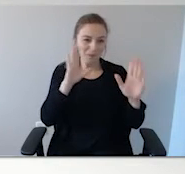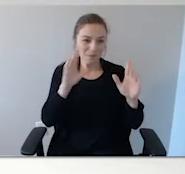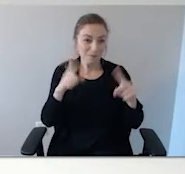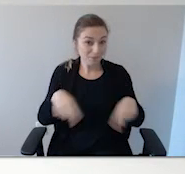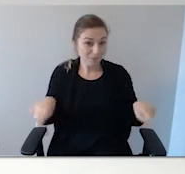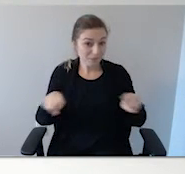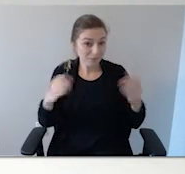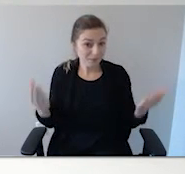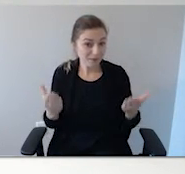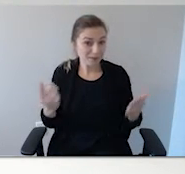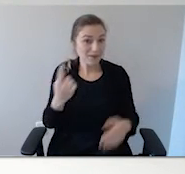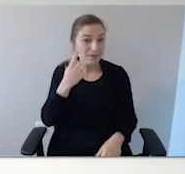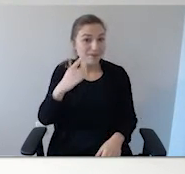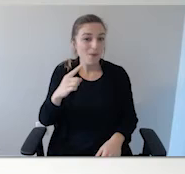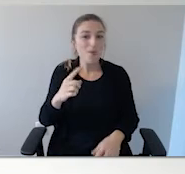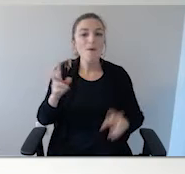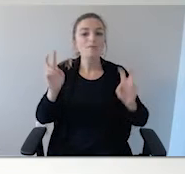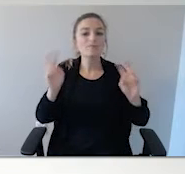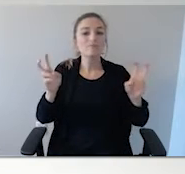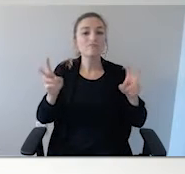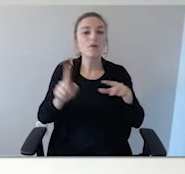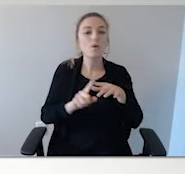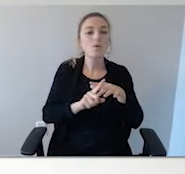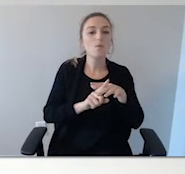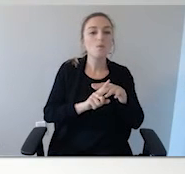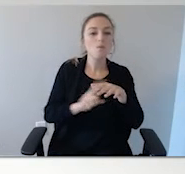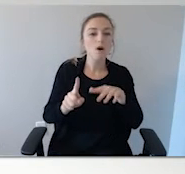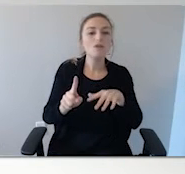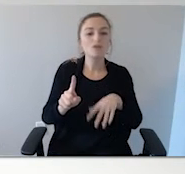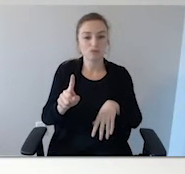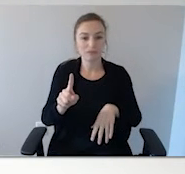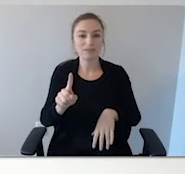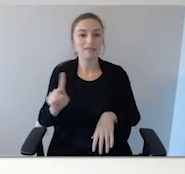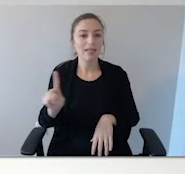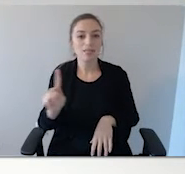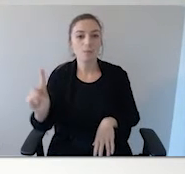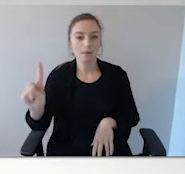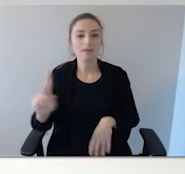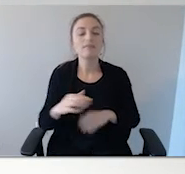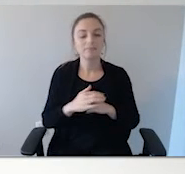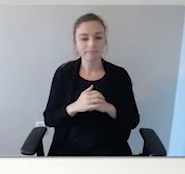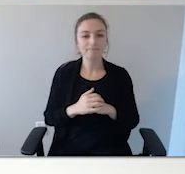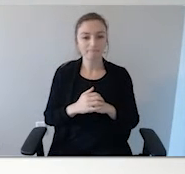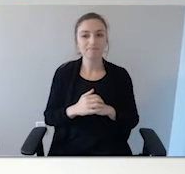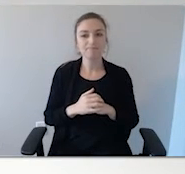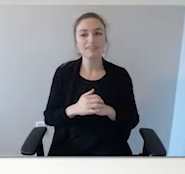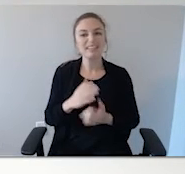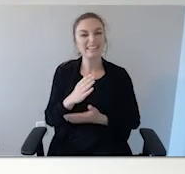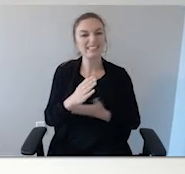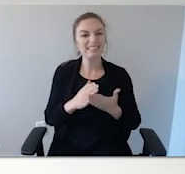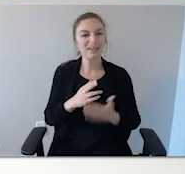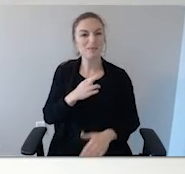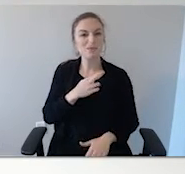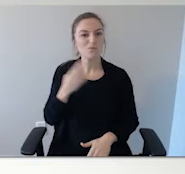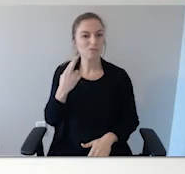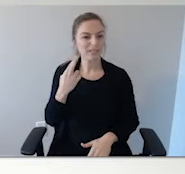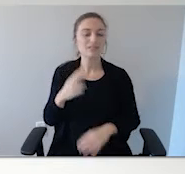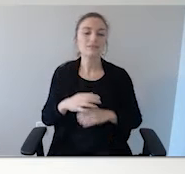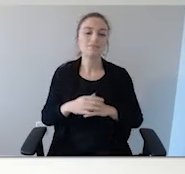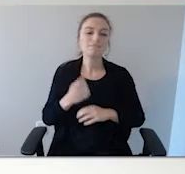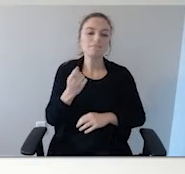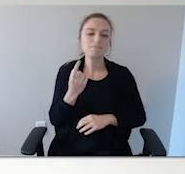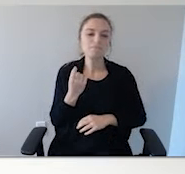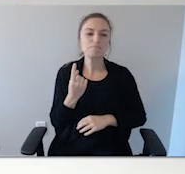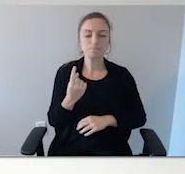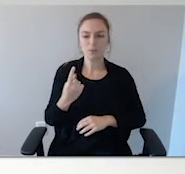Hi, everybody. You're here today for Wandering and Elopement, and we'll talk about some strategies and the risk factors that go along with wandering and elopement. Now, since we're